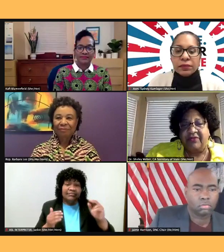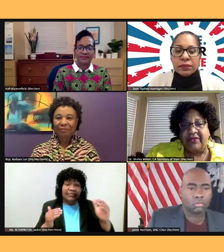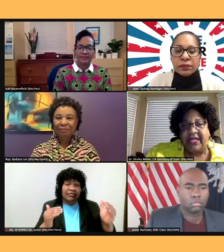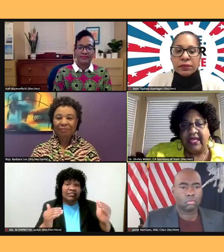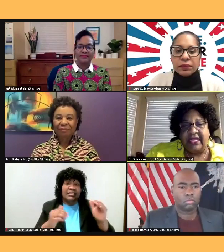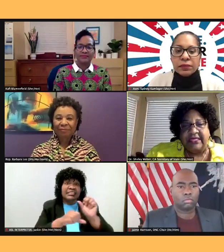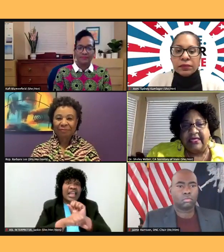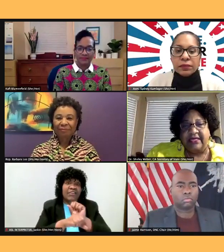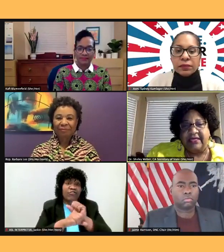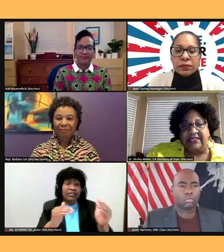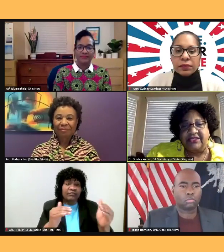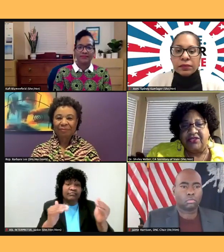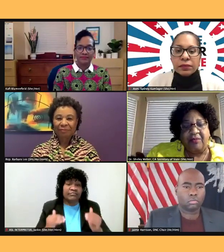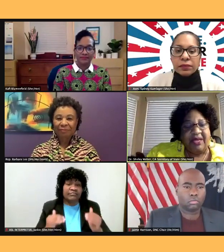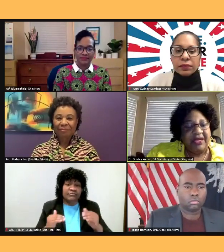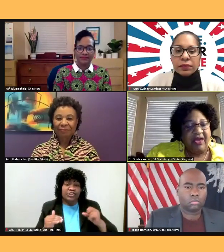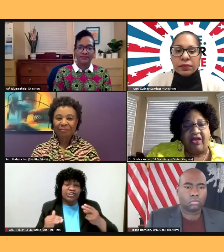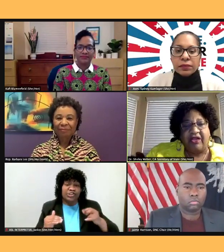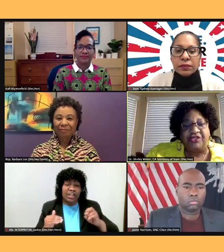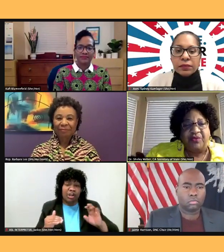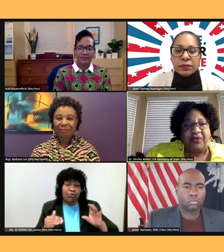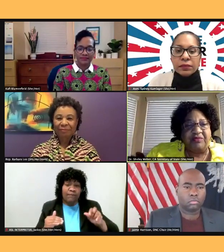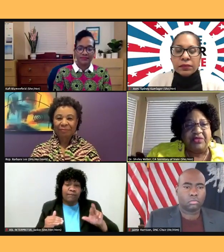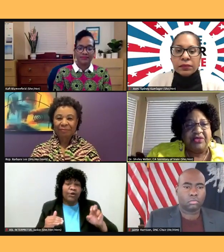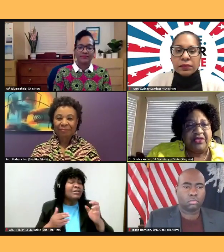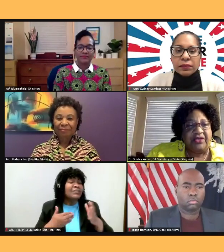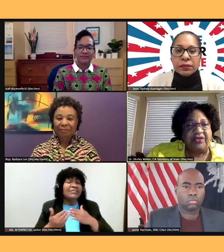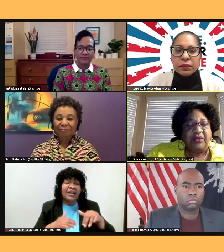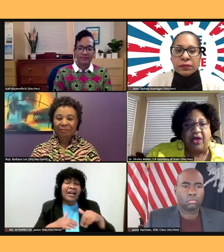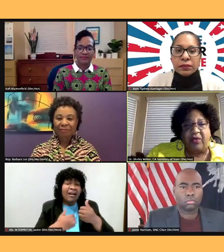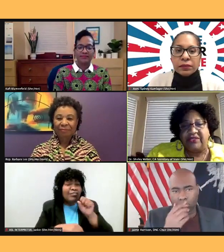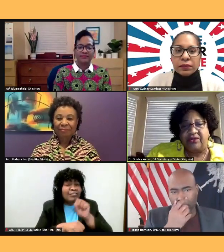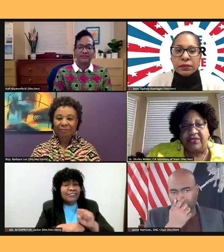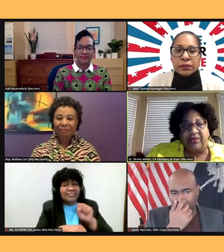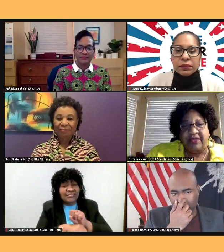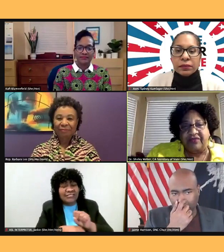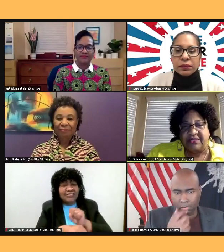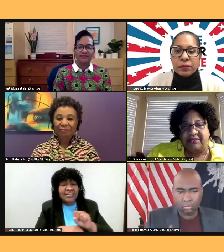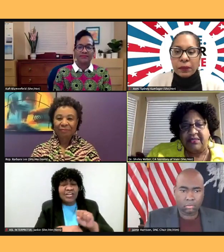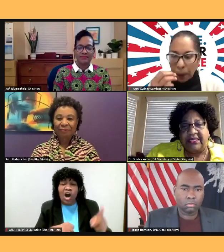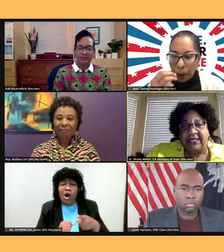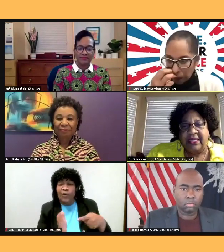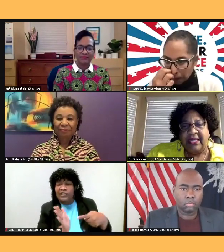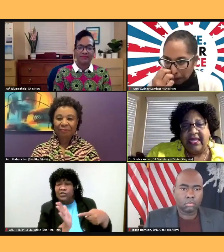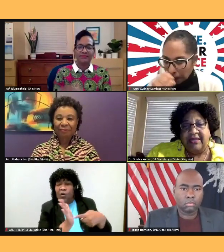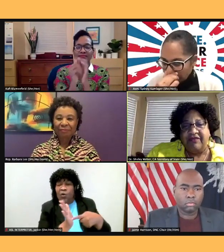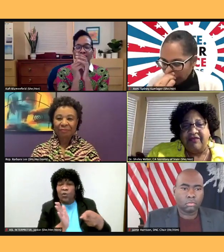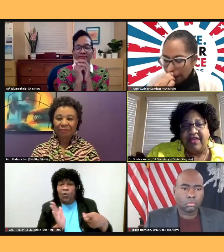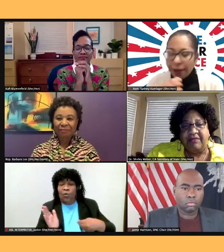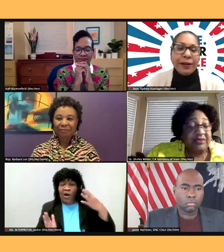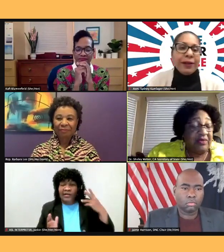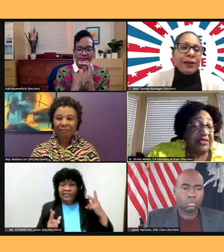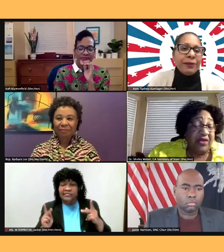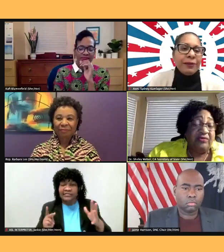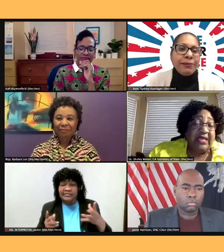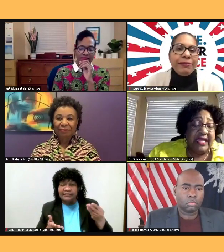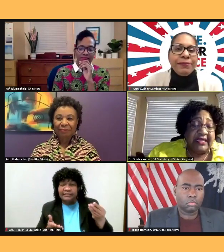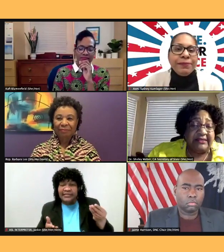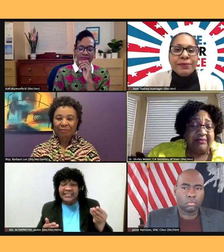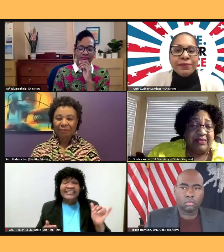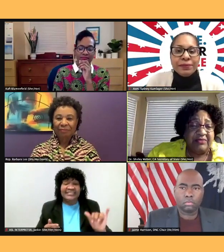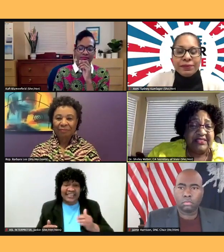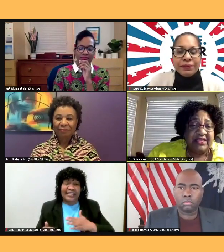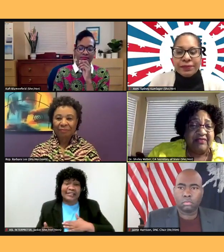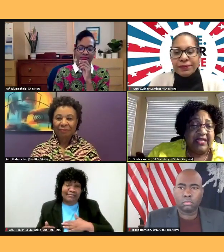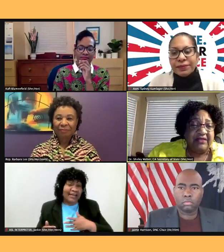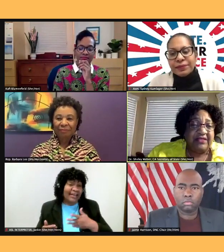uh, and so no matter how hard you work from year to year, you will always owe these white folks some money. And my family was one that owned land and, but was never allowed